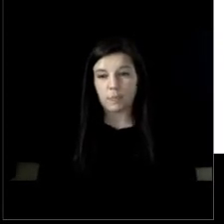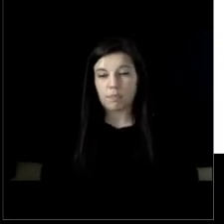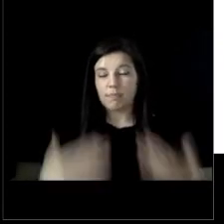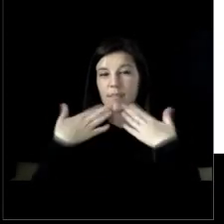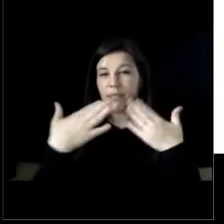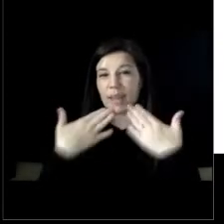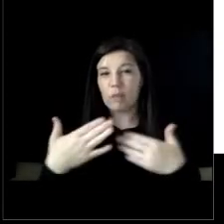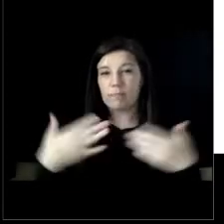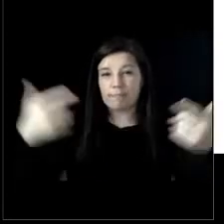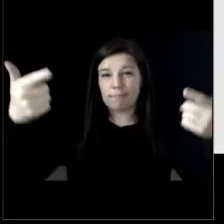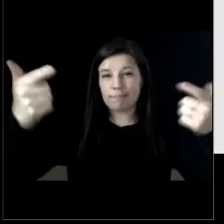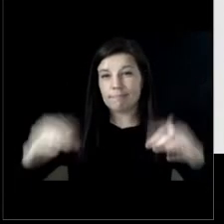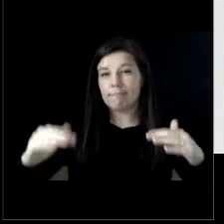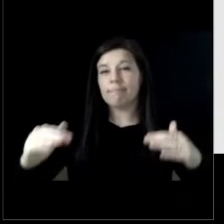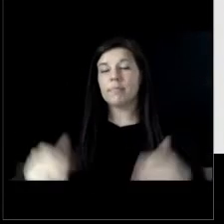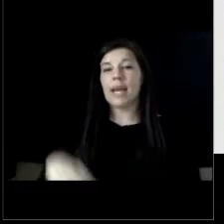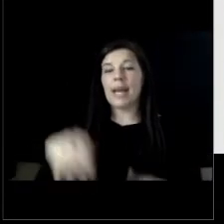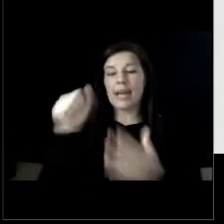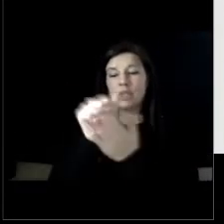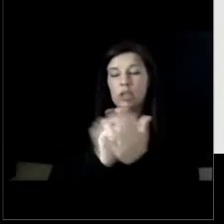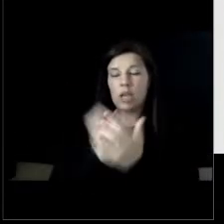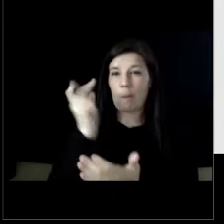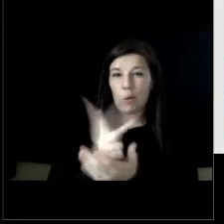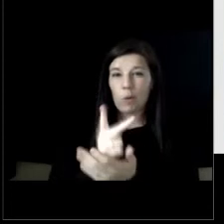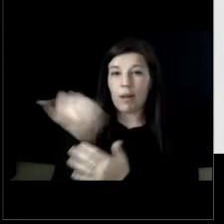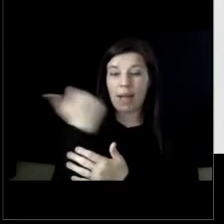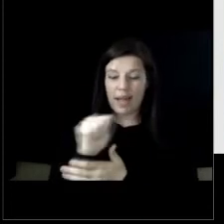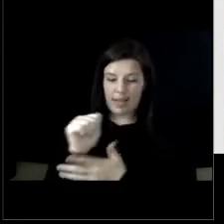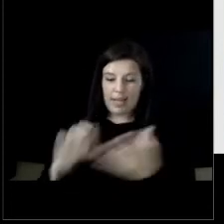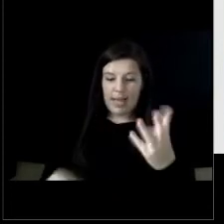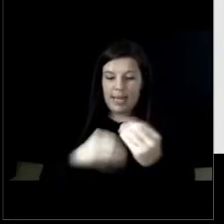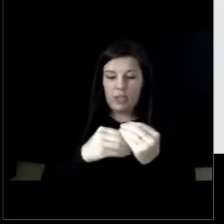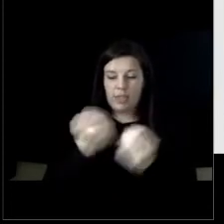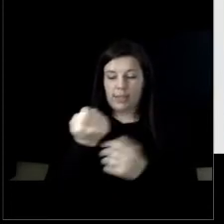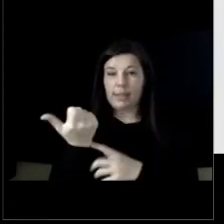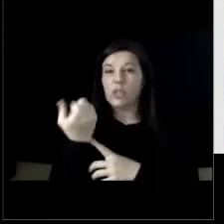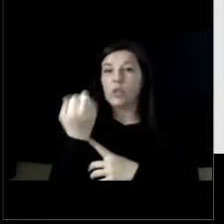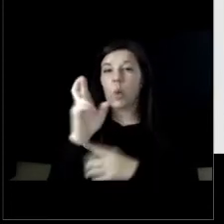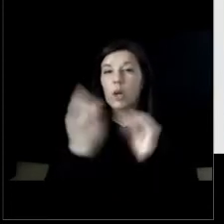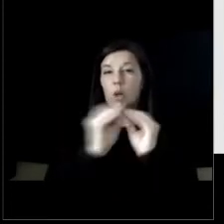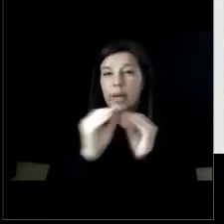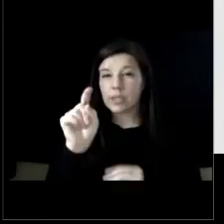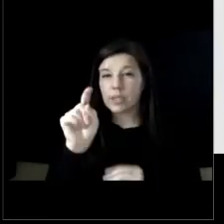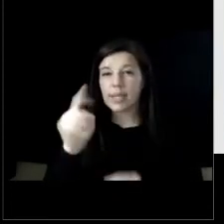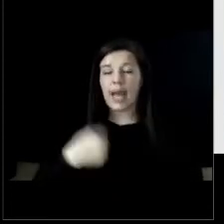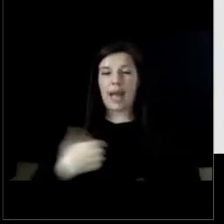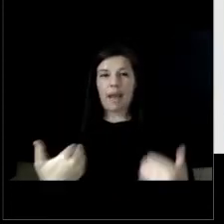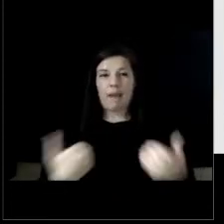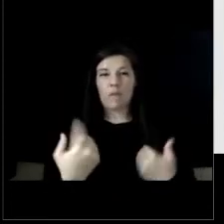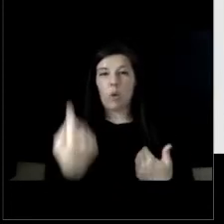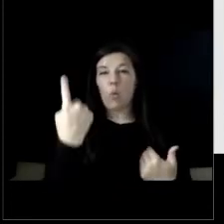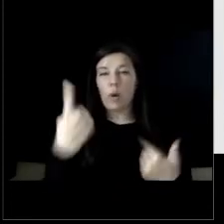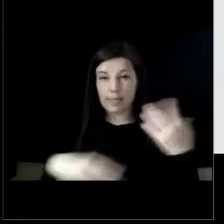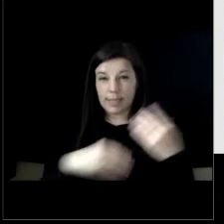okay on to agenda approval any additions deletions and corrections um i have one small item to add